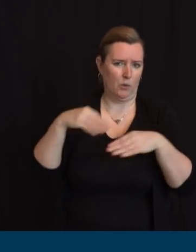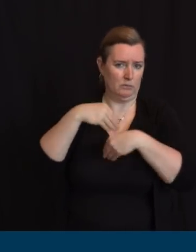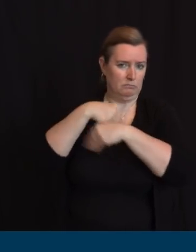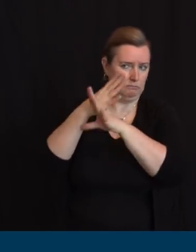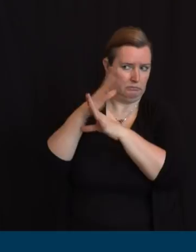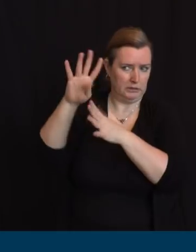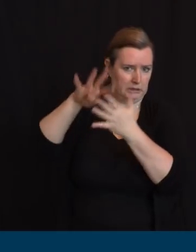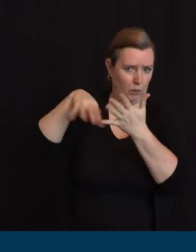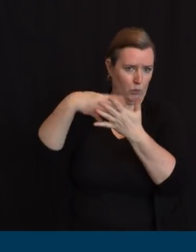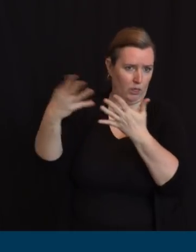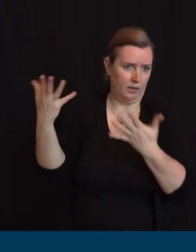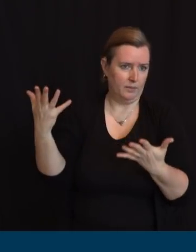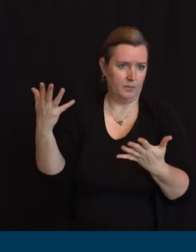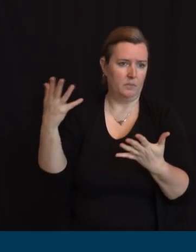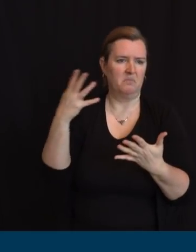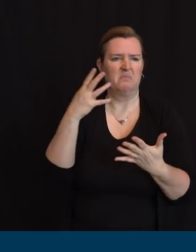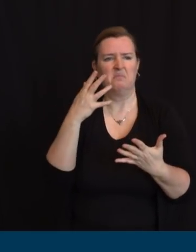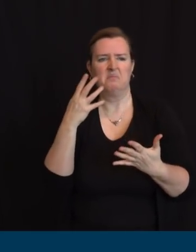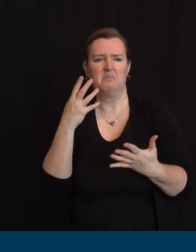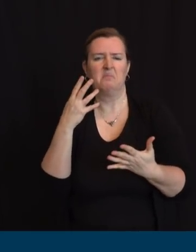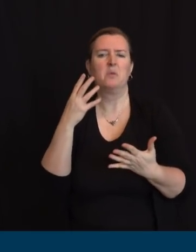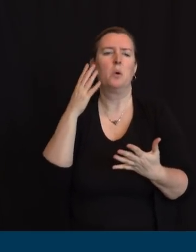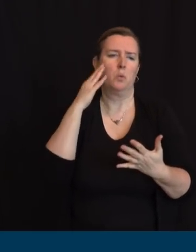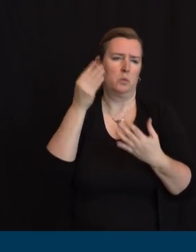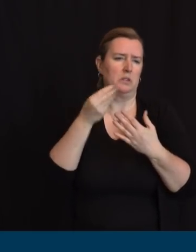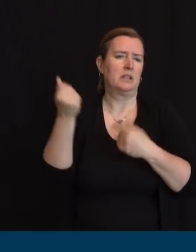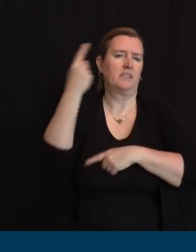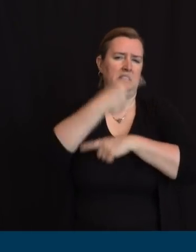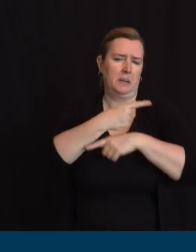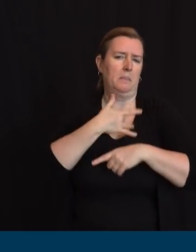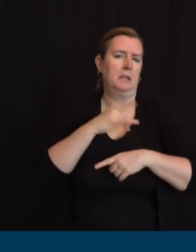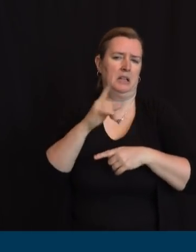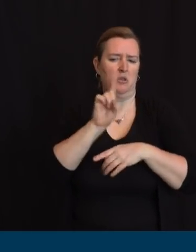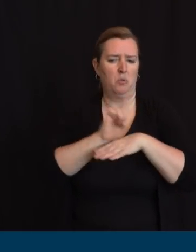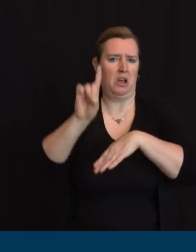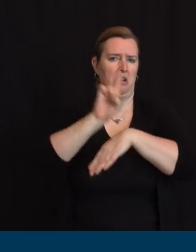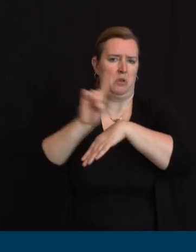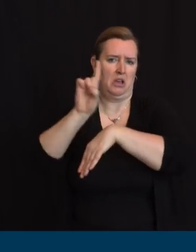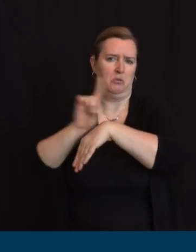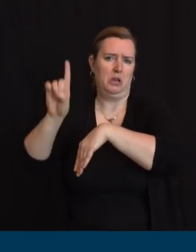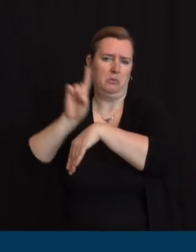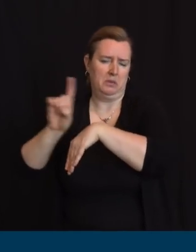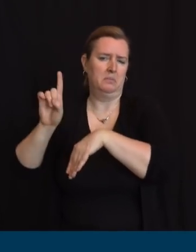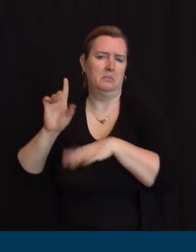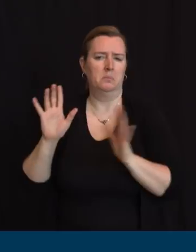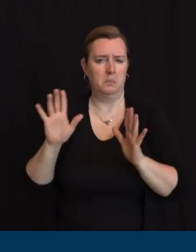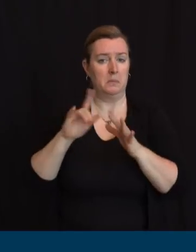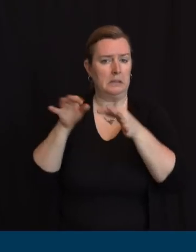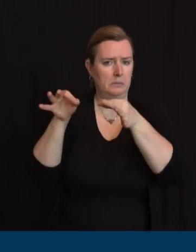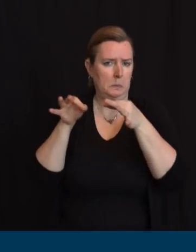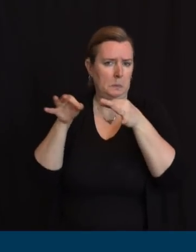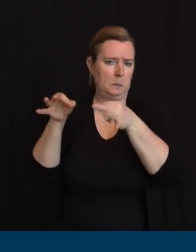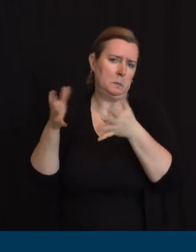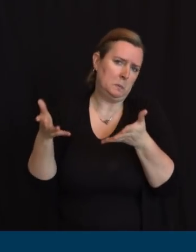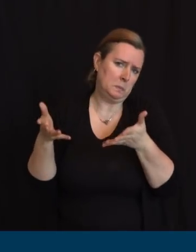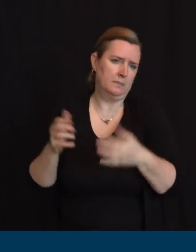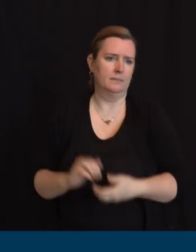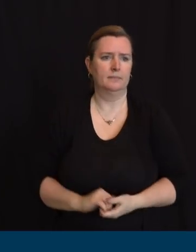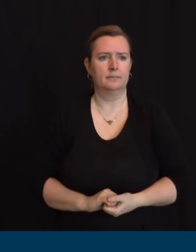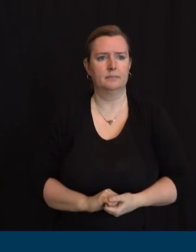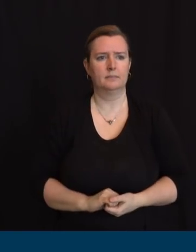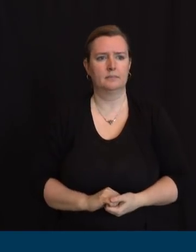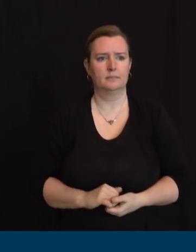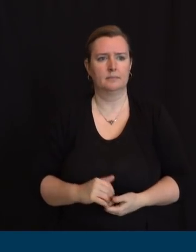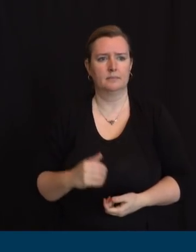continue to get as much information to you as humanly possible uh we want to make sure it's the right information and i would just